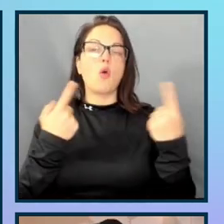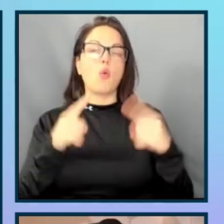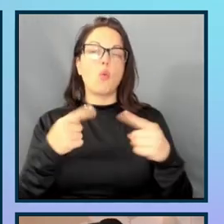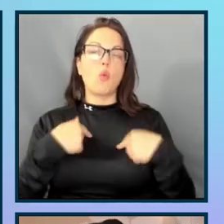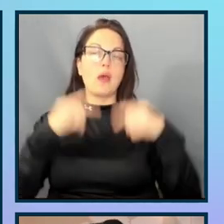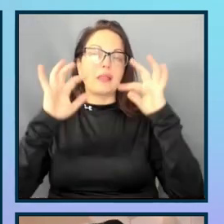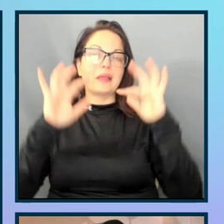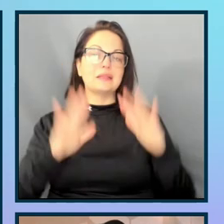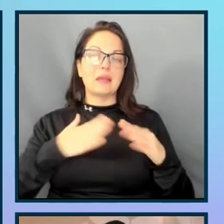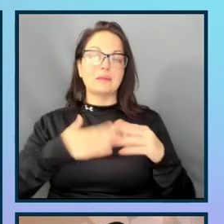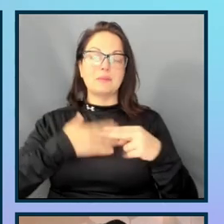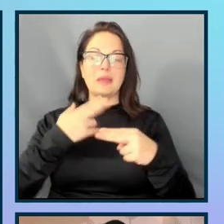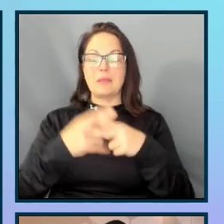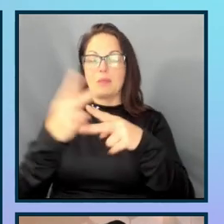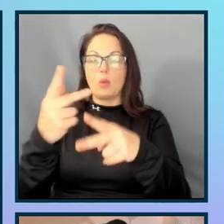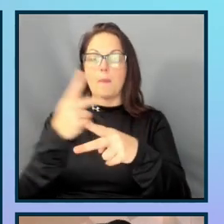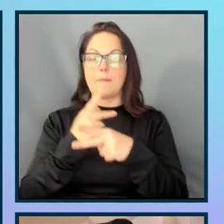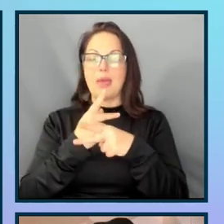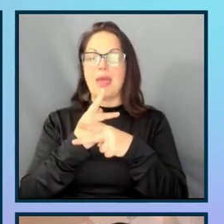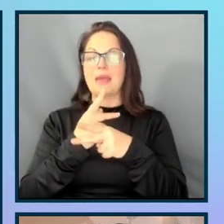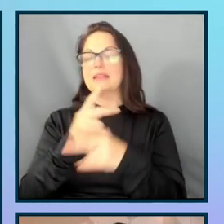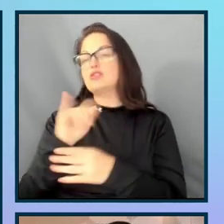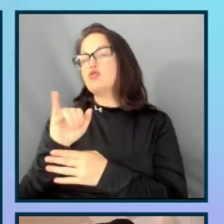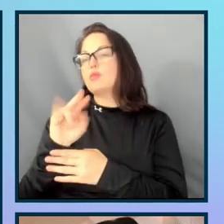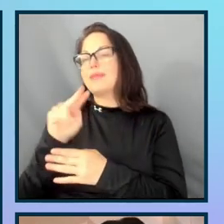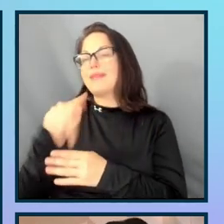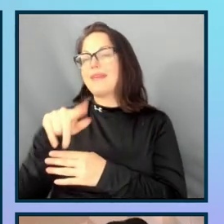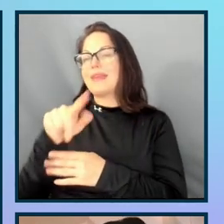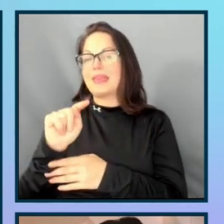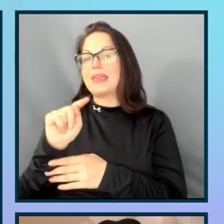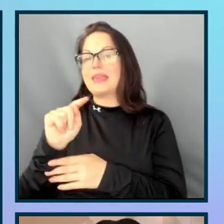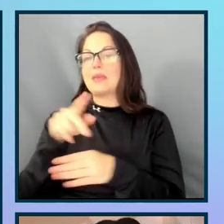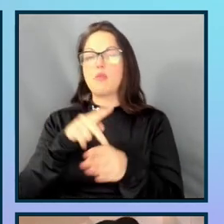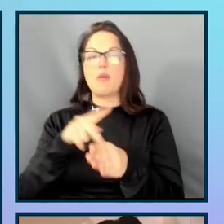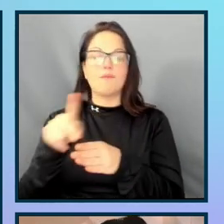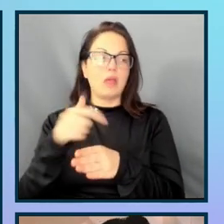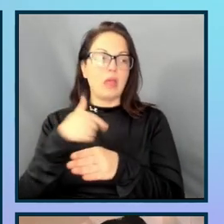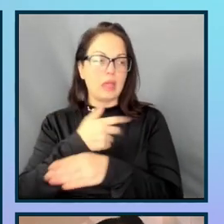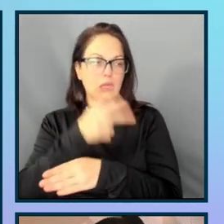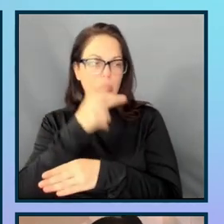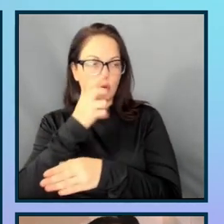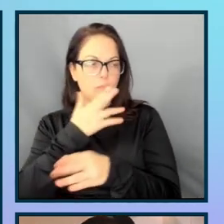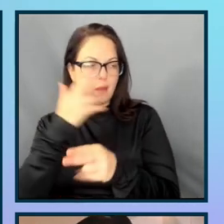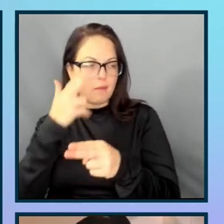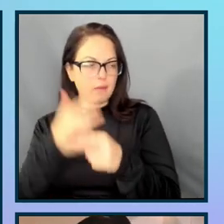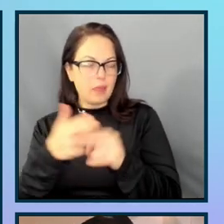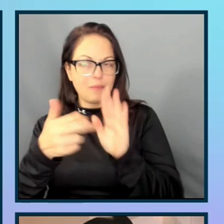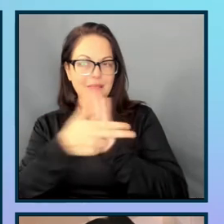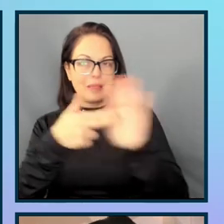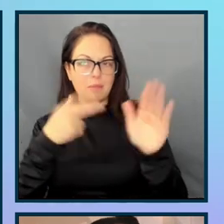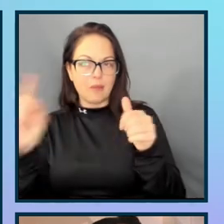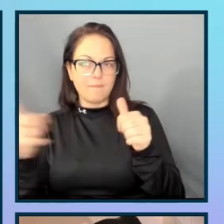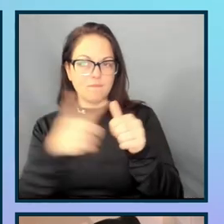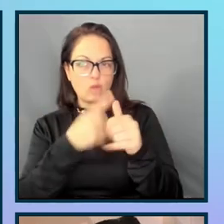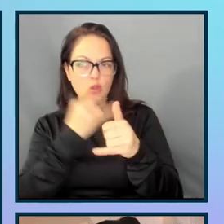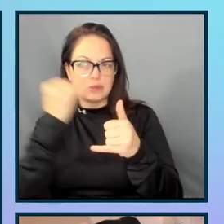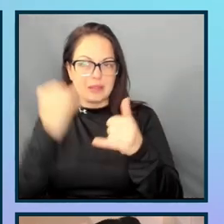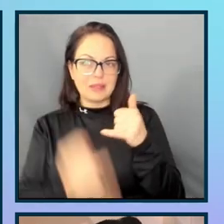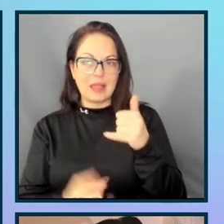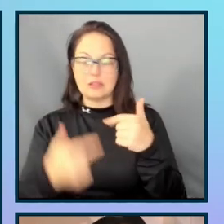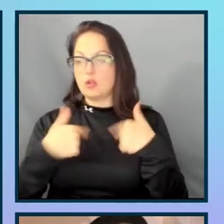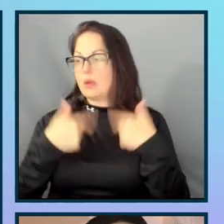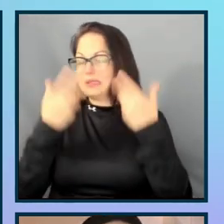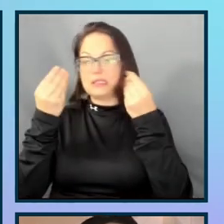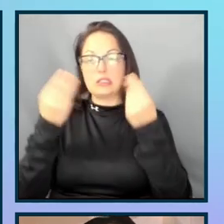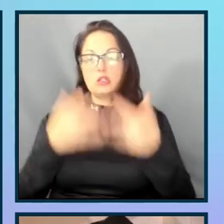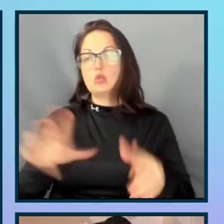and I went back into the input field, I heard Maria Lamardo, I heard the label, which is name first and last. So, I didn't lose any information.